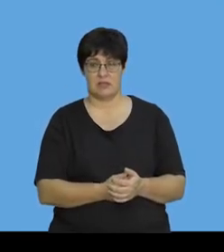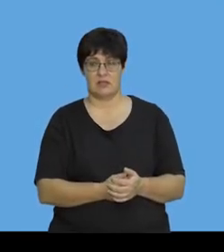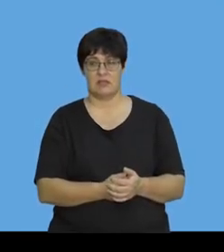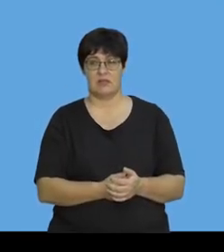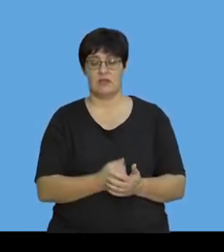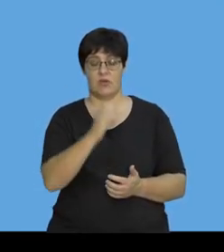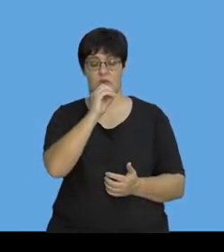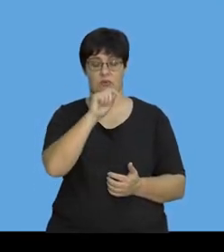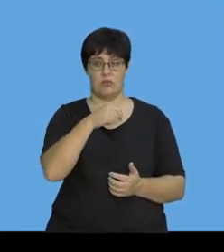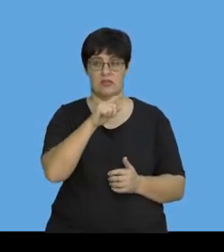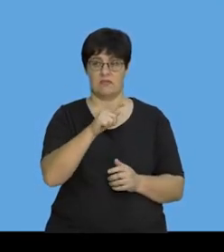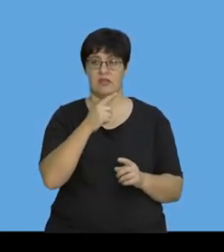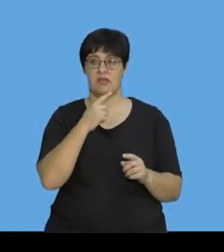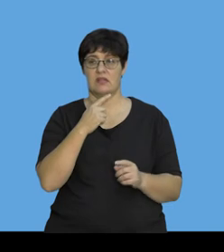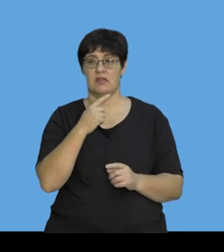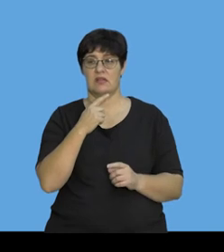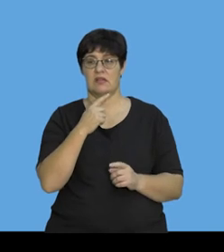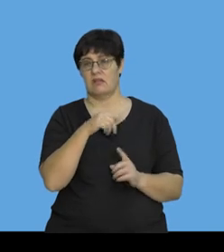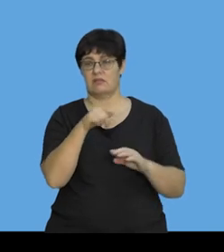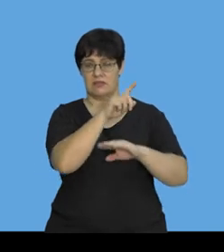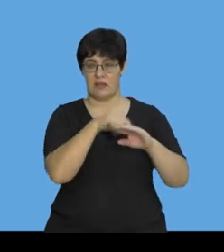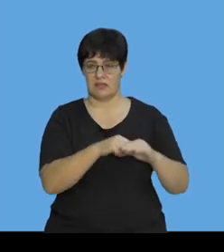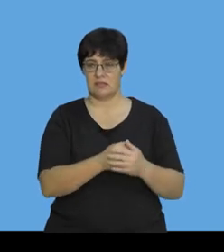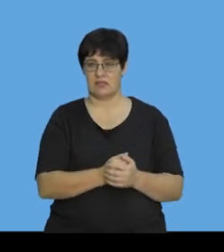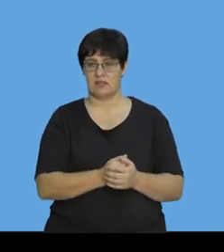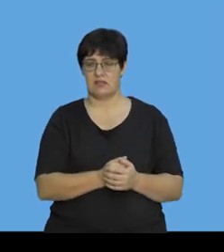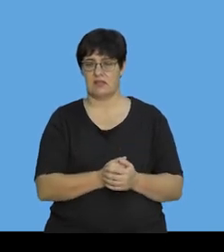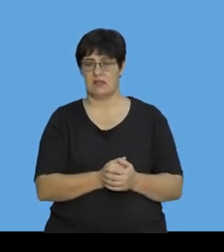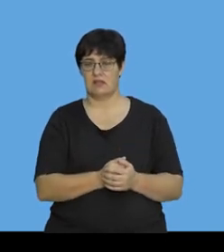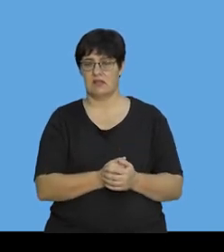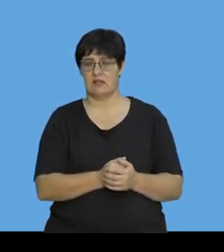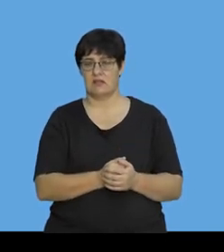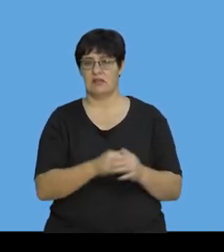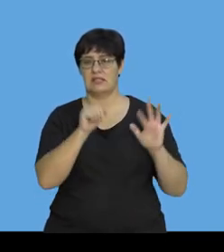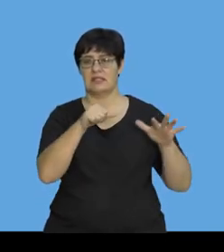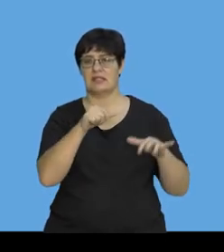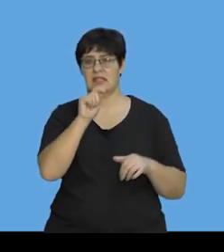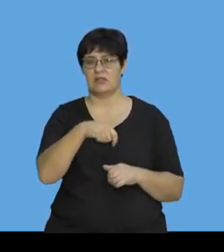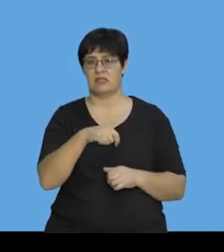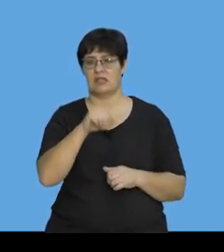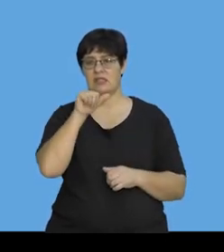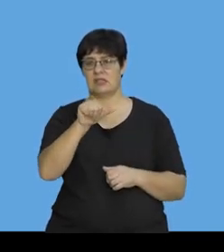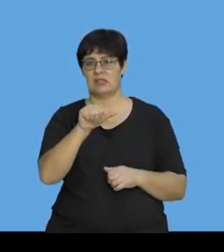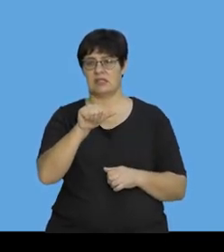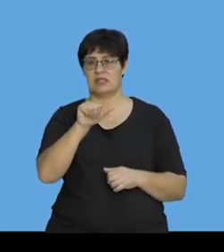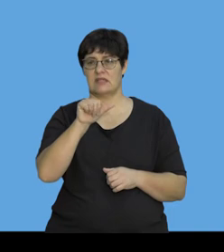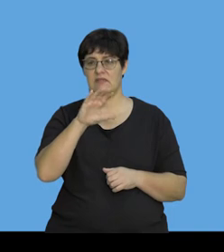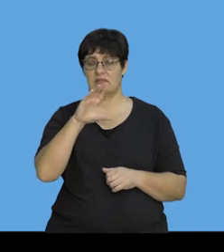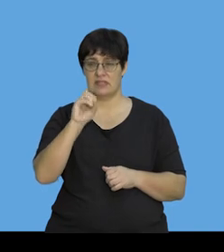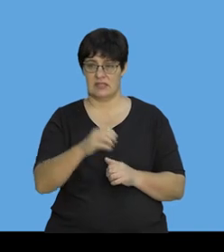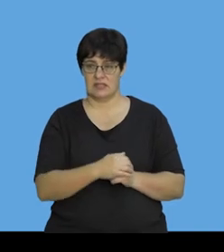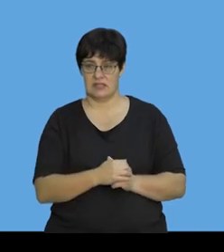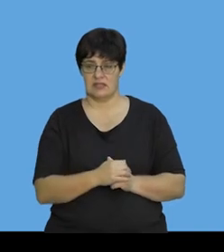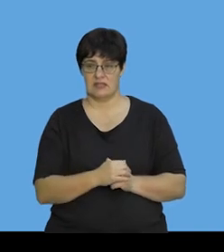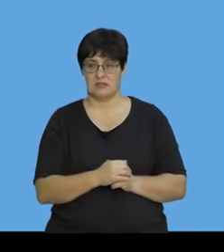Divided by 0,7, oops, and now we get 16,650,